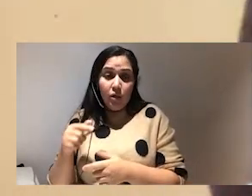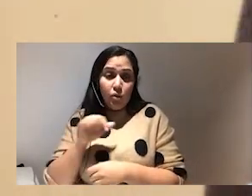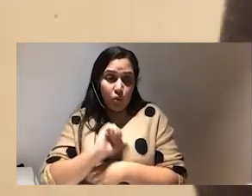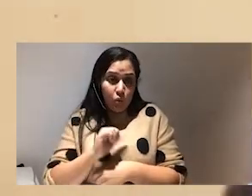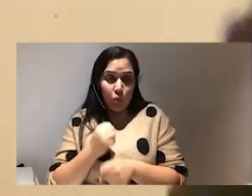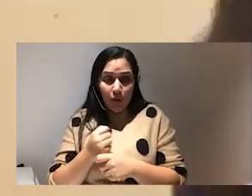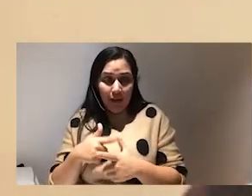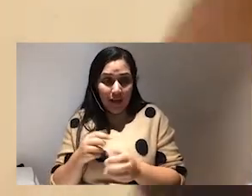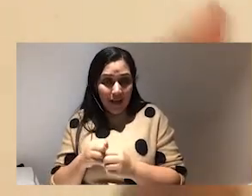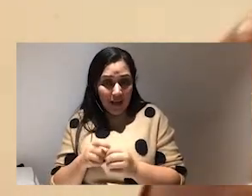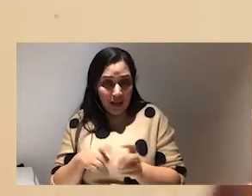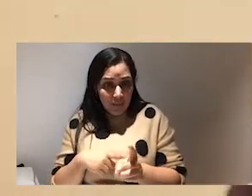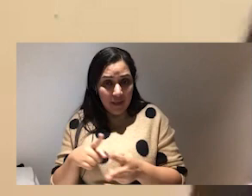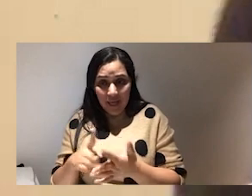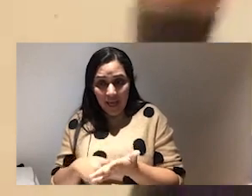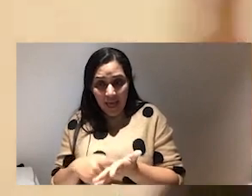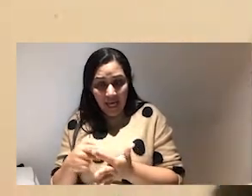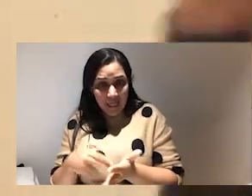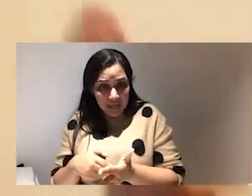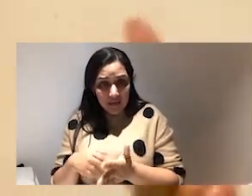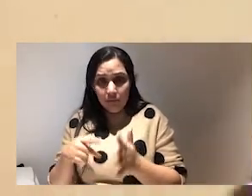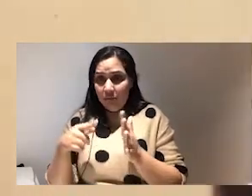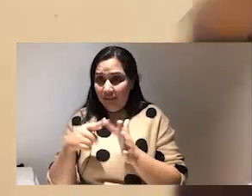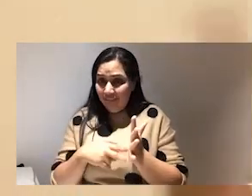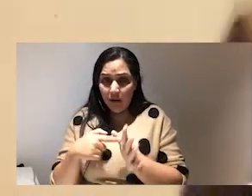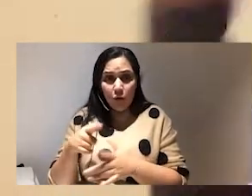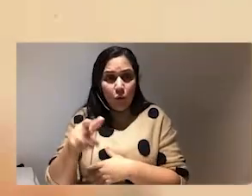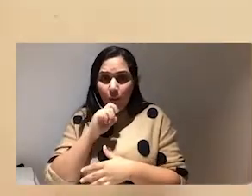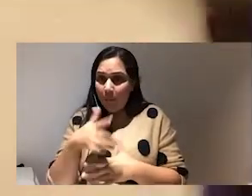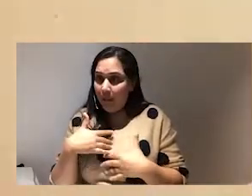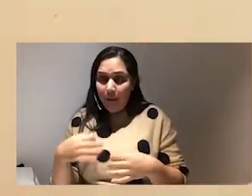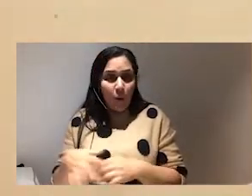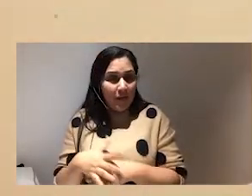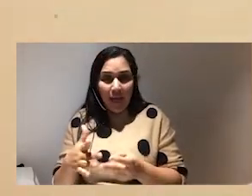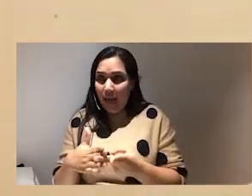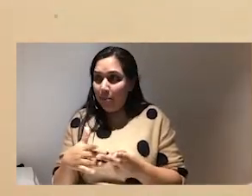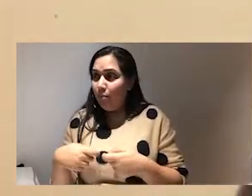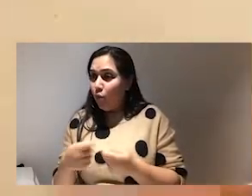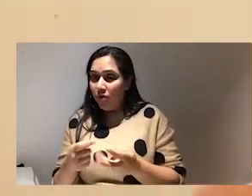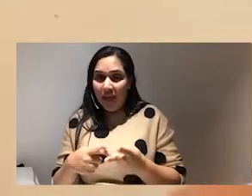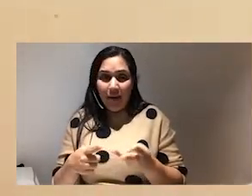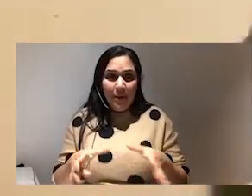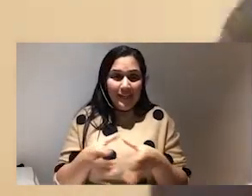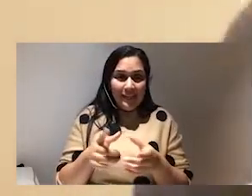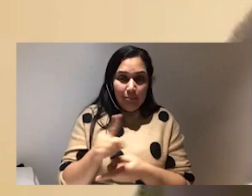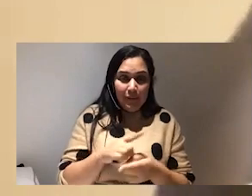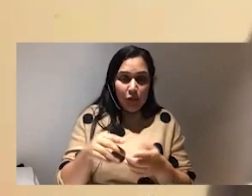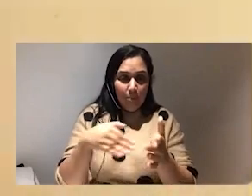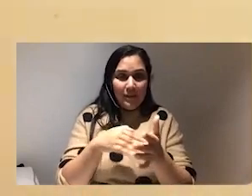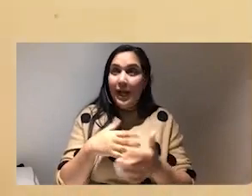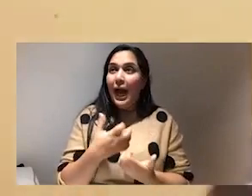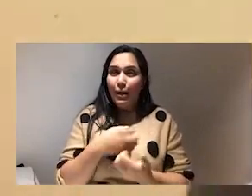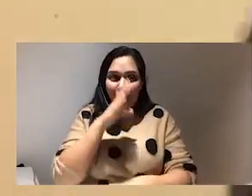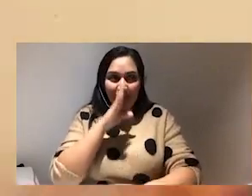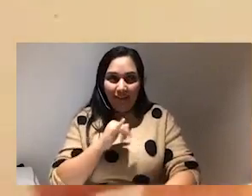like are my friends like you guys will be at my wedding my birthday and at my team meeting on monday like how sad is that